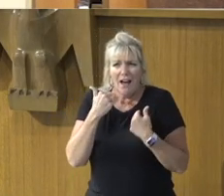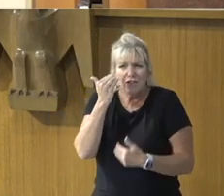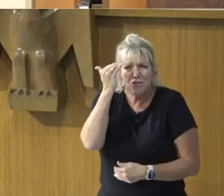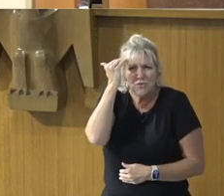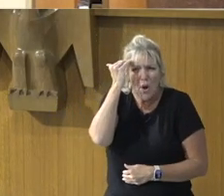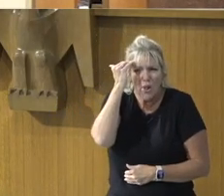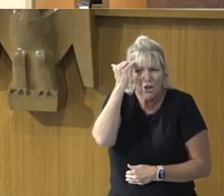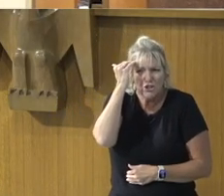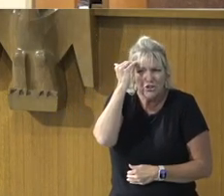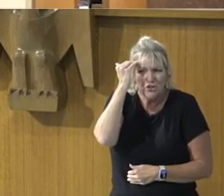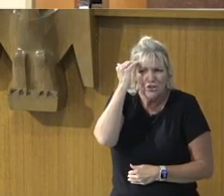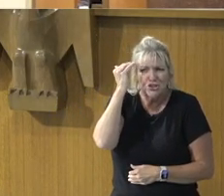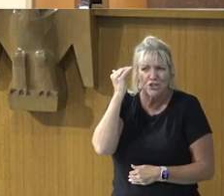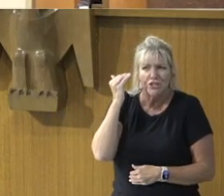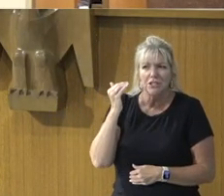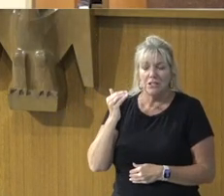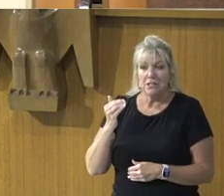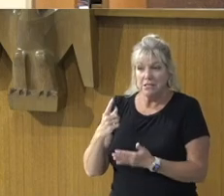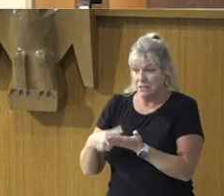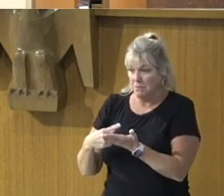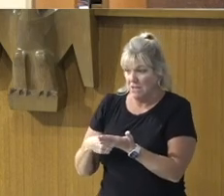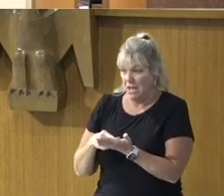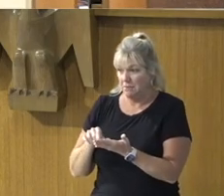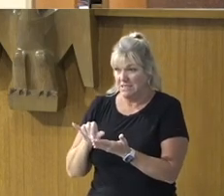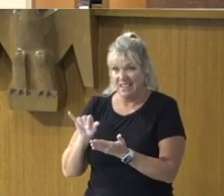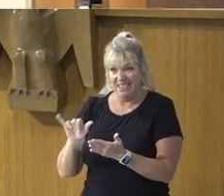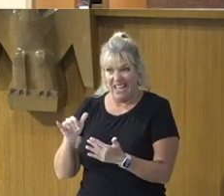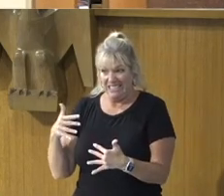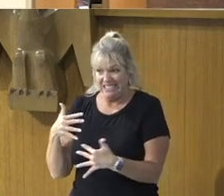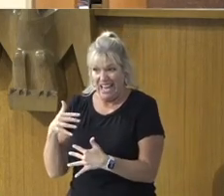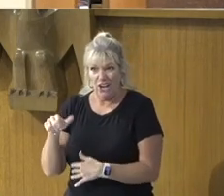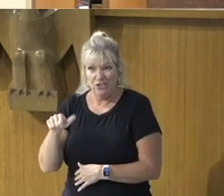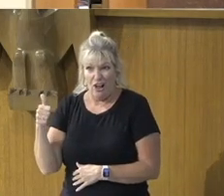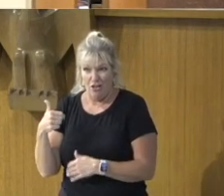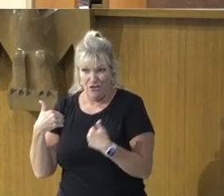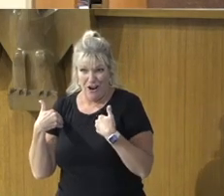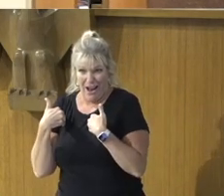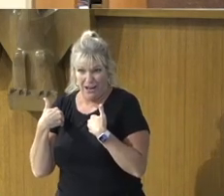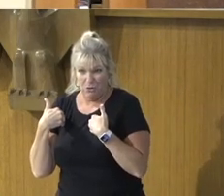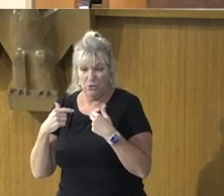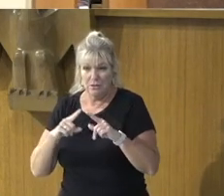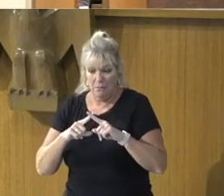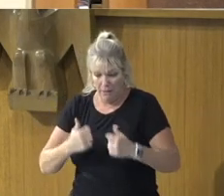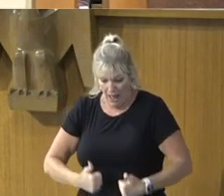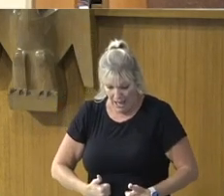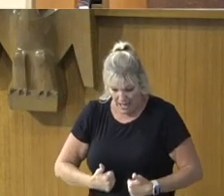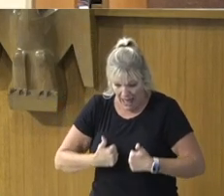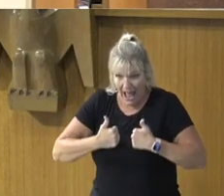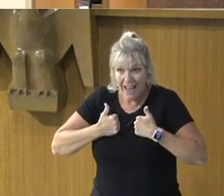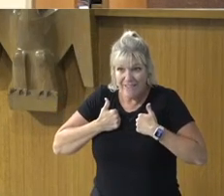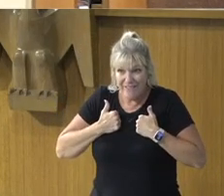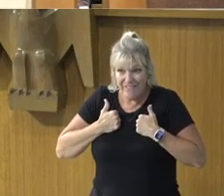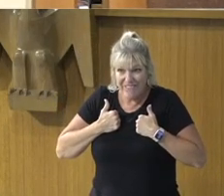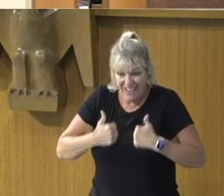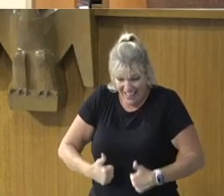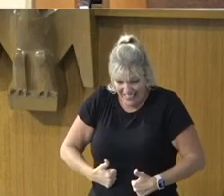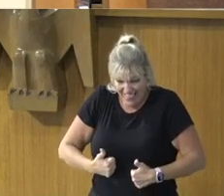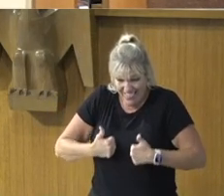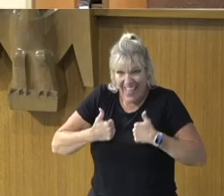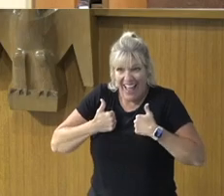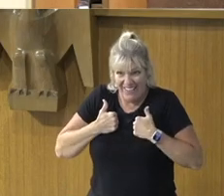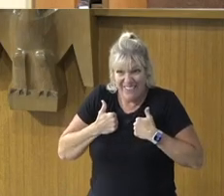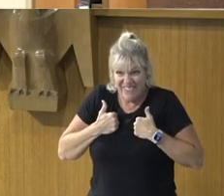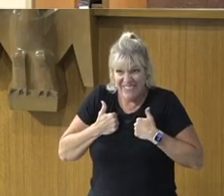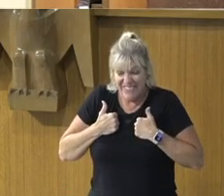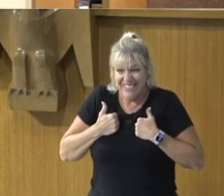Spared other animals, That the luxury of life, Is going to be paid for, By the reality